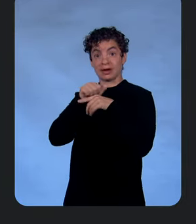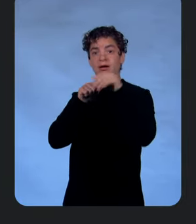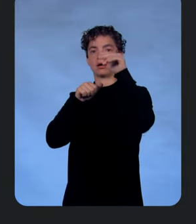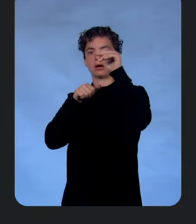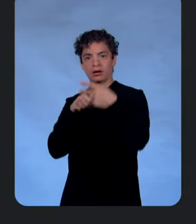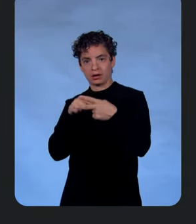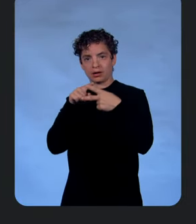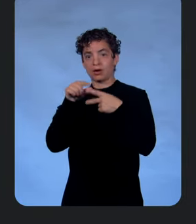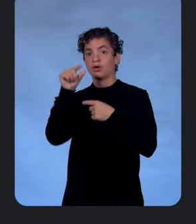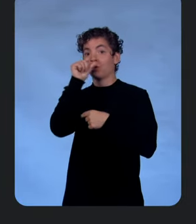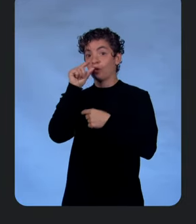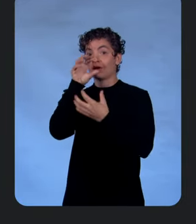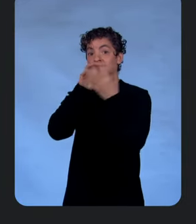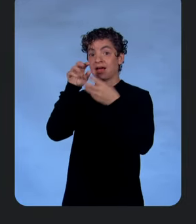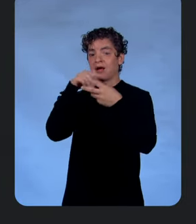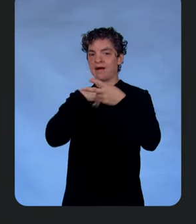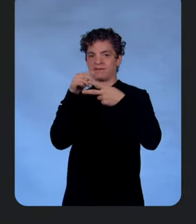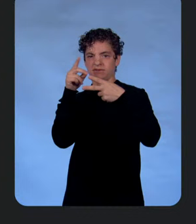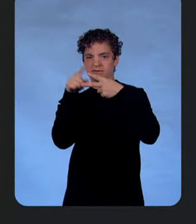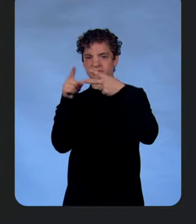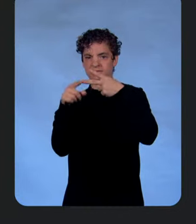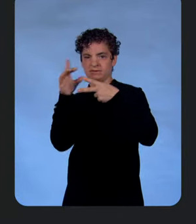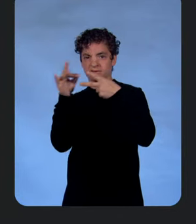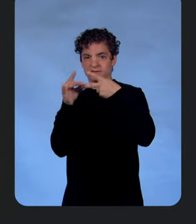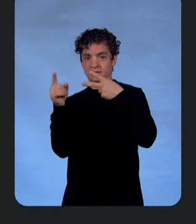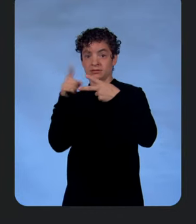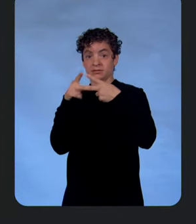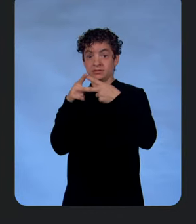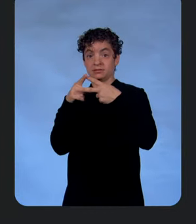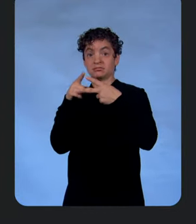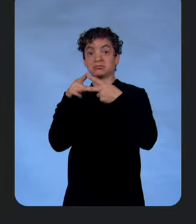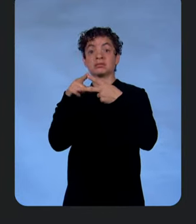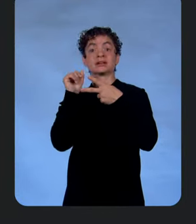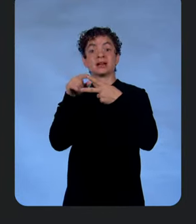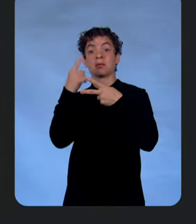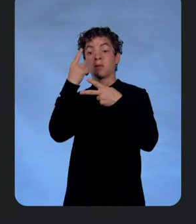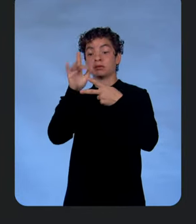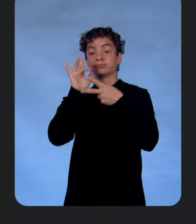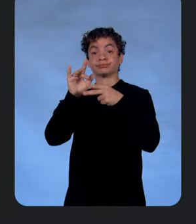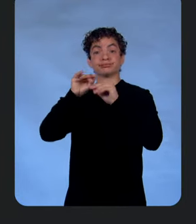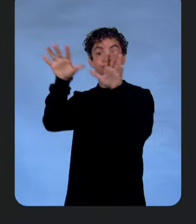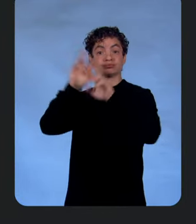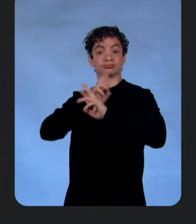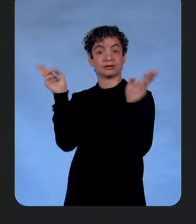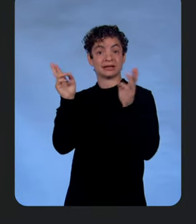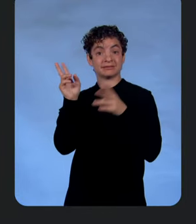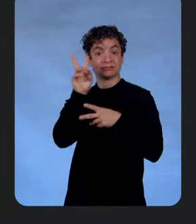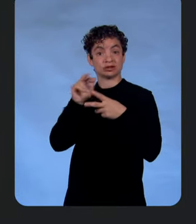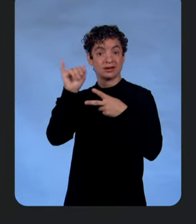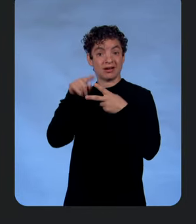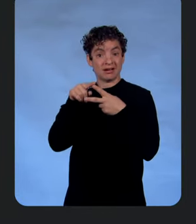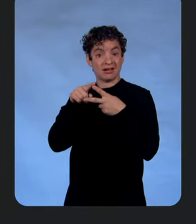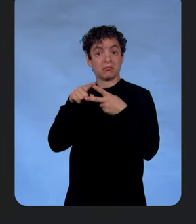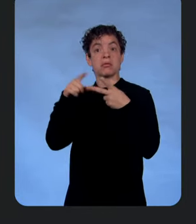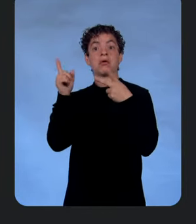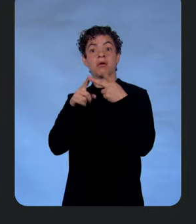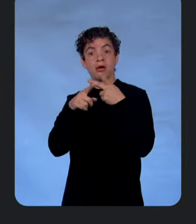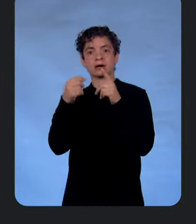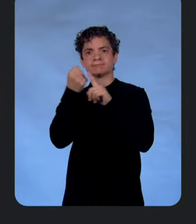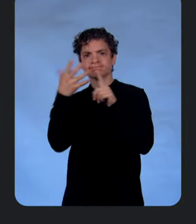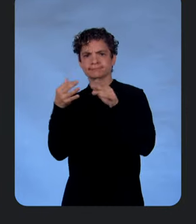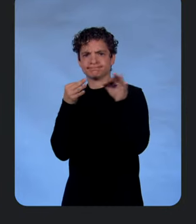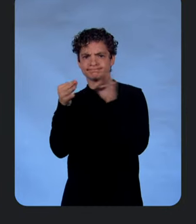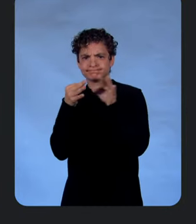with two options. We can one-click deploy our model to Vertex AI or get step-by-step instruction on how to serve the model with